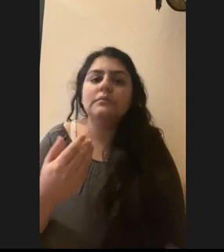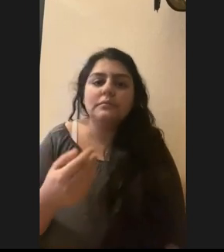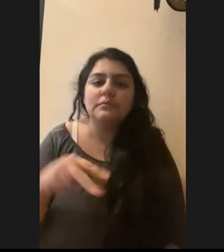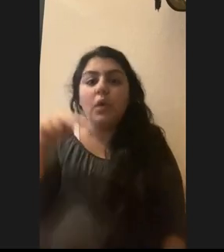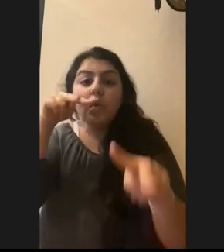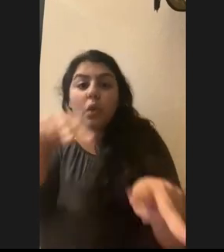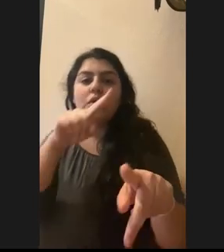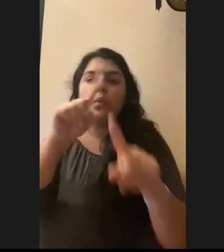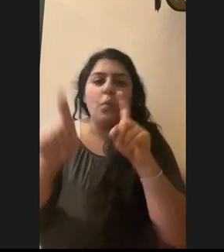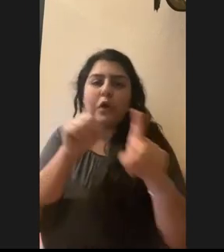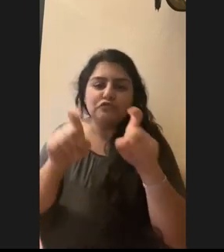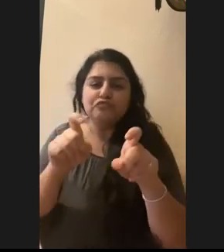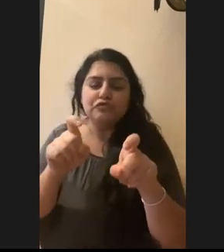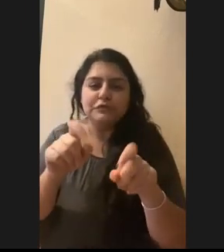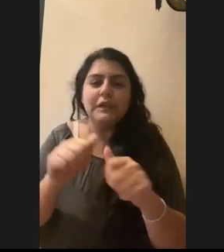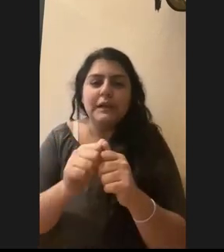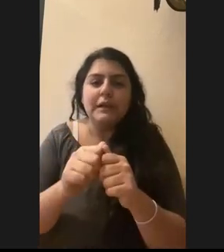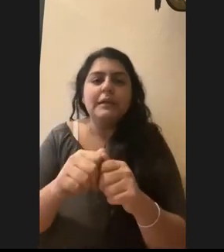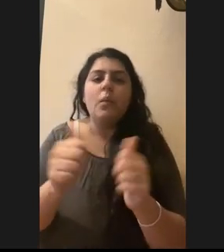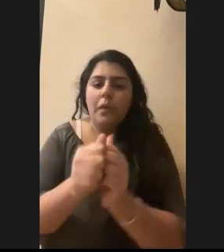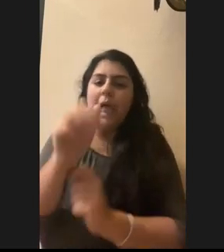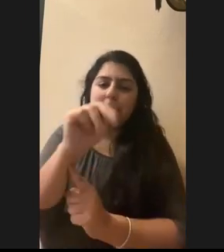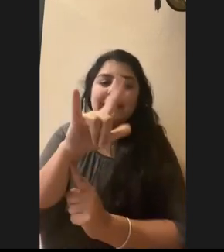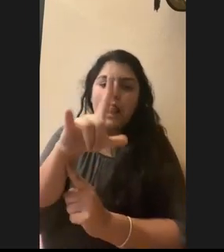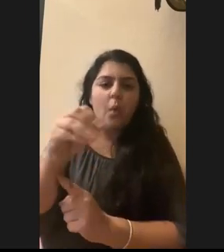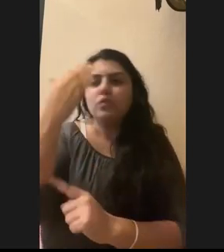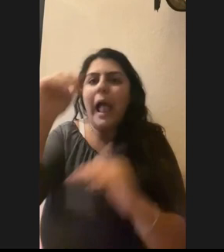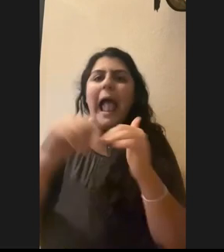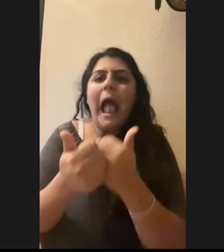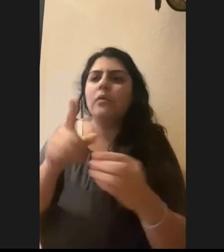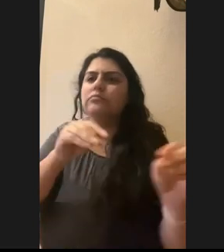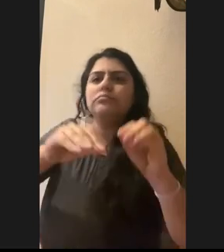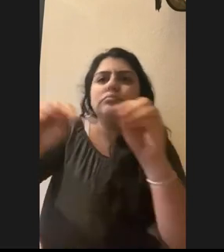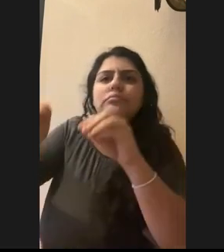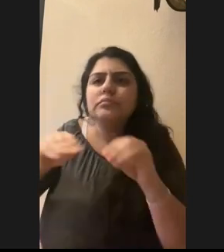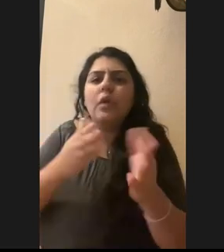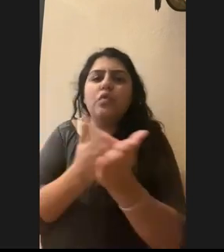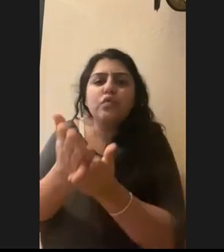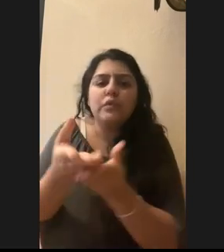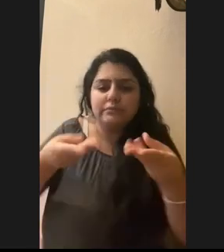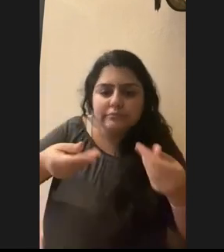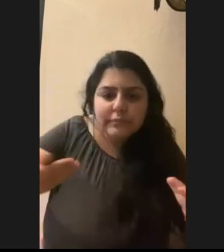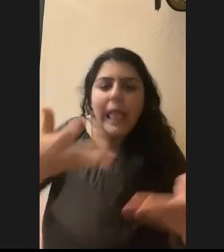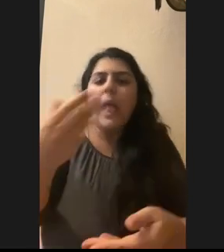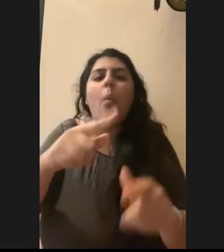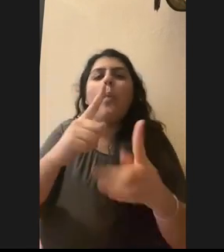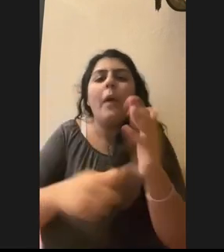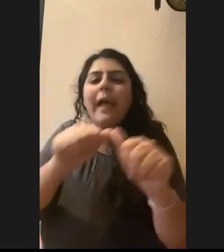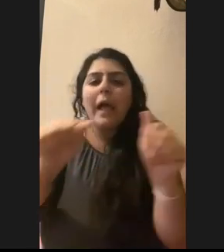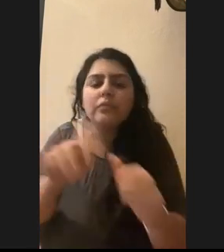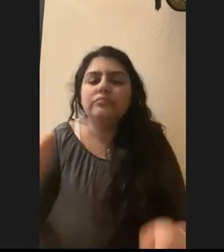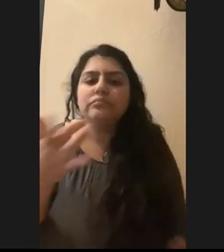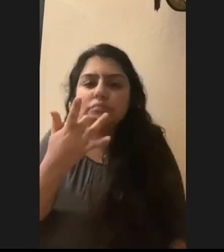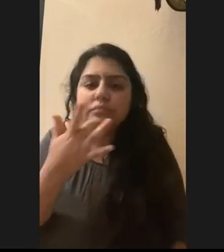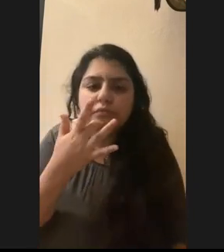the armadillos, we didn't know how they moved in the landscape and, um, what areas they were in. Like, do they like, you